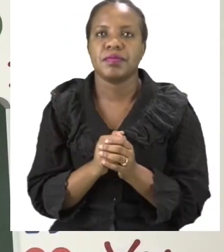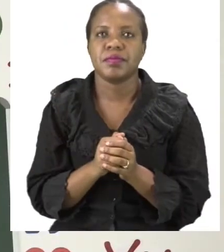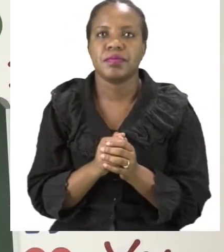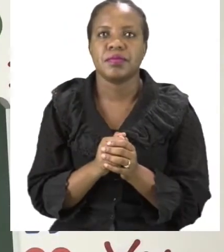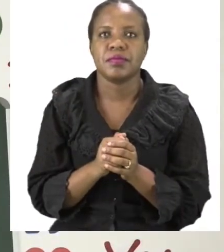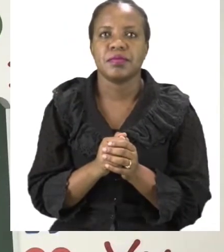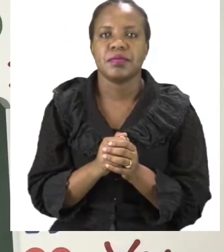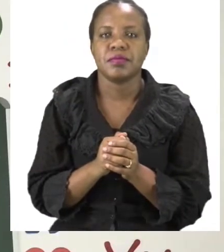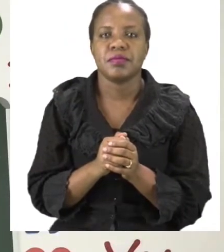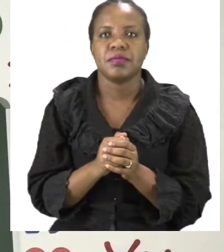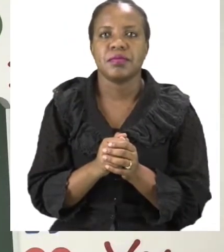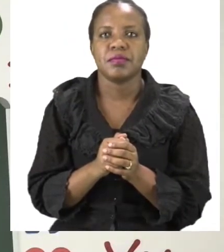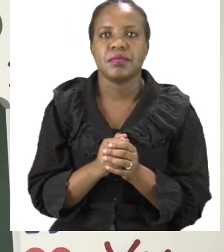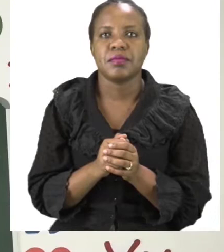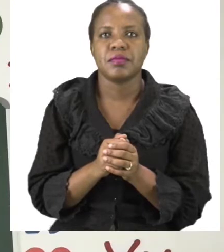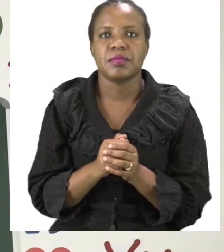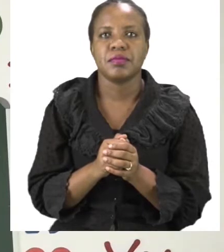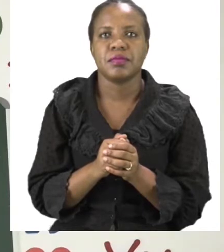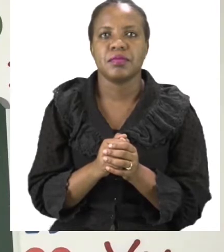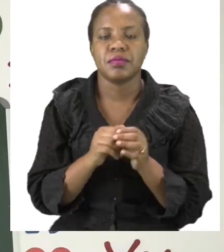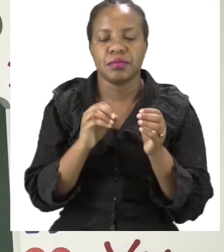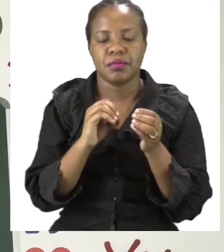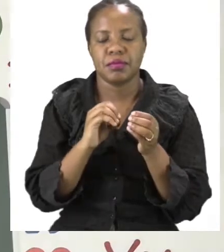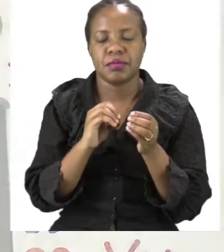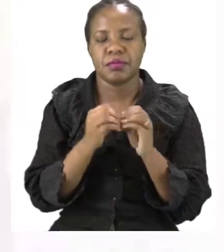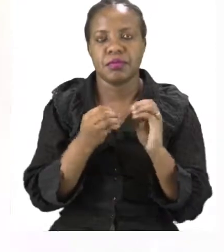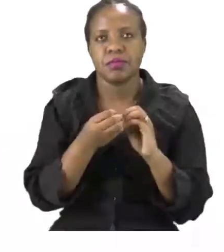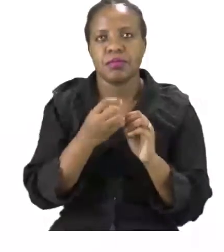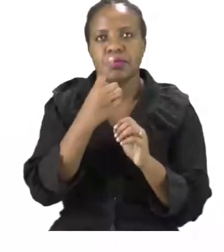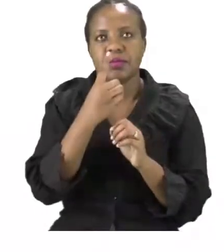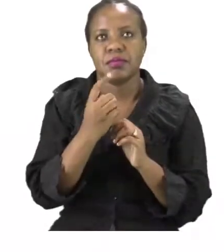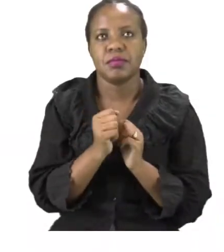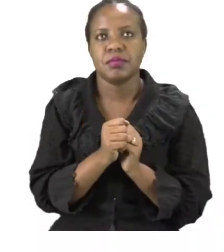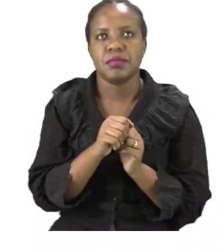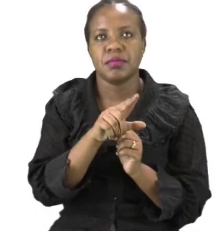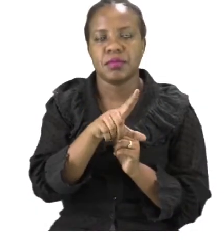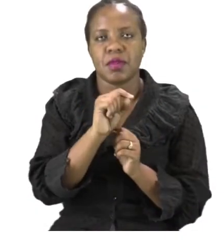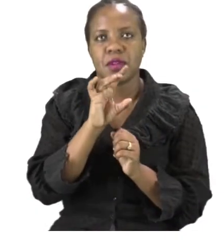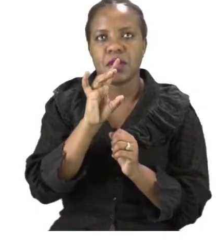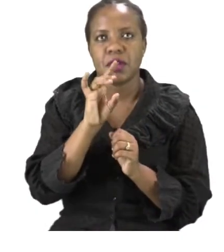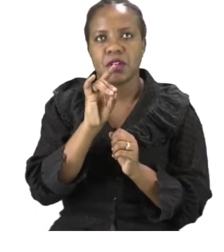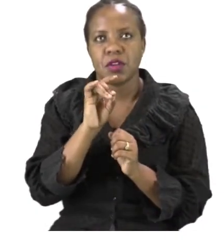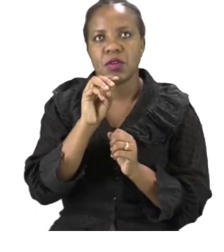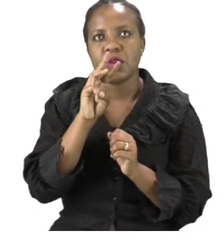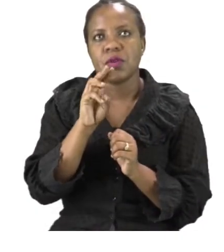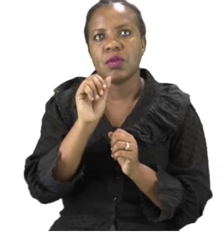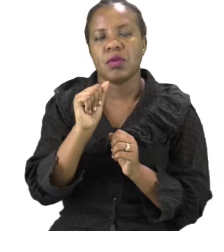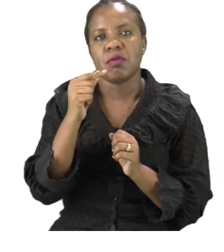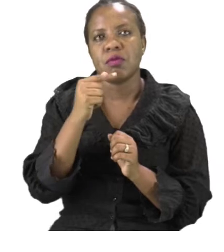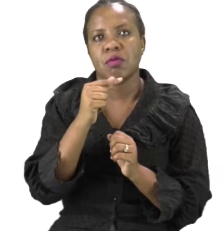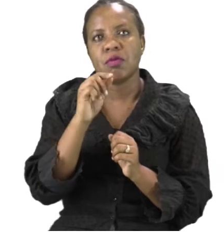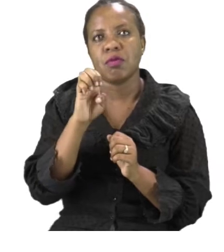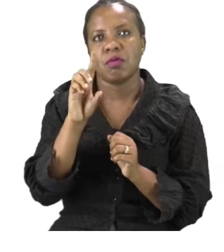board. Let's take a look. The first sentence says the dog wagged dash tail